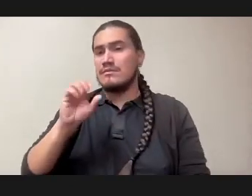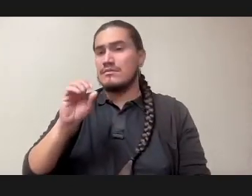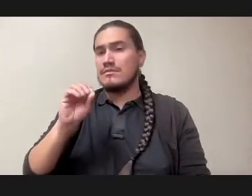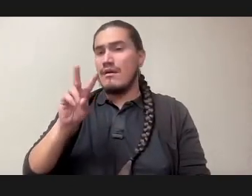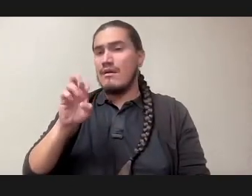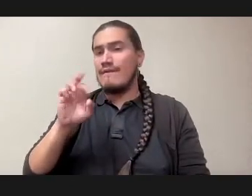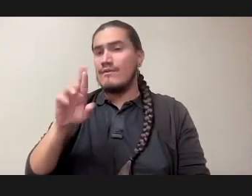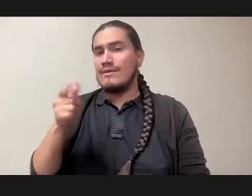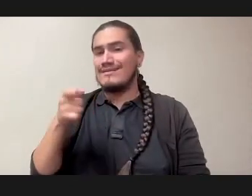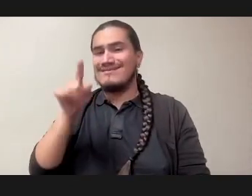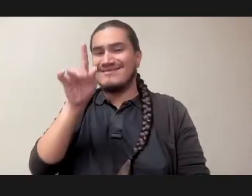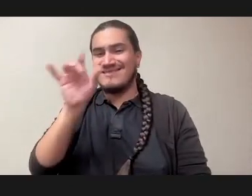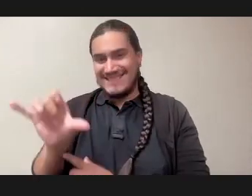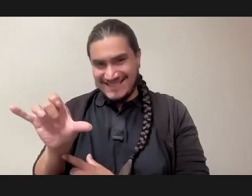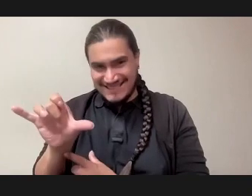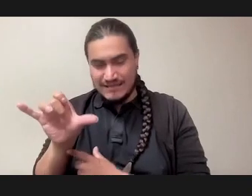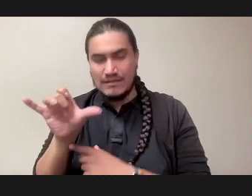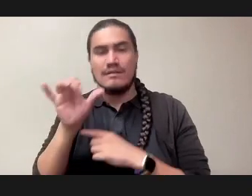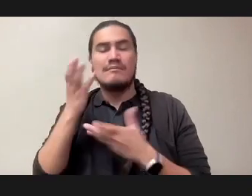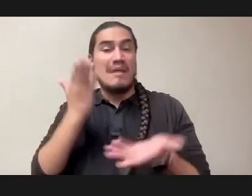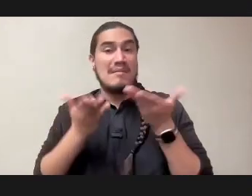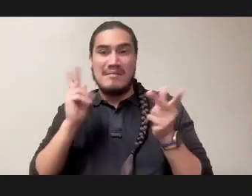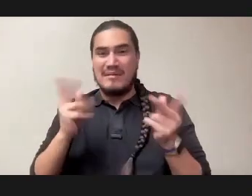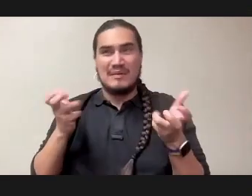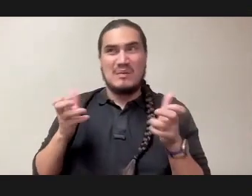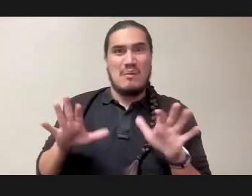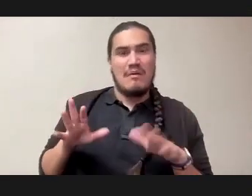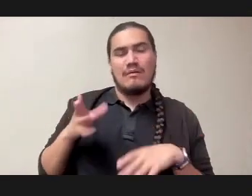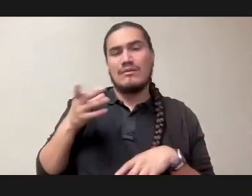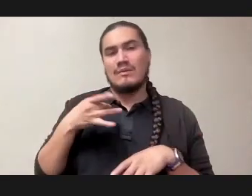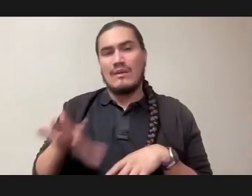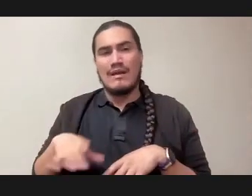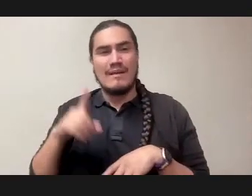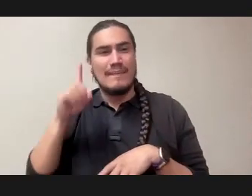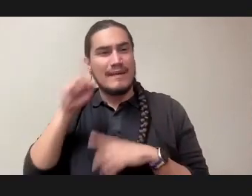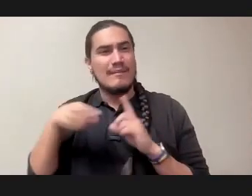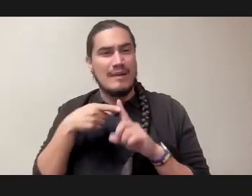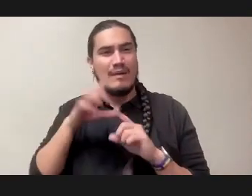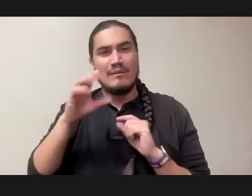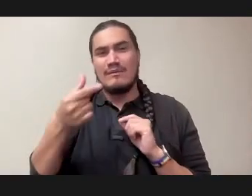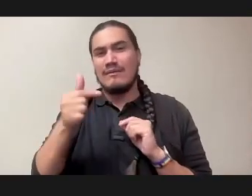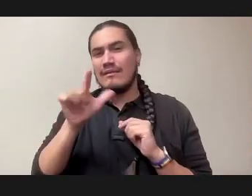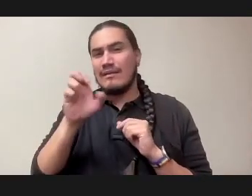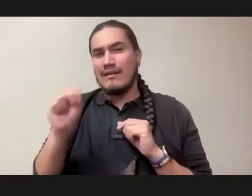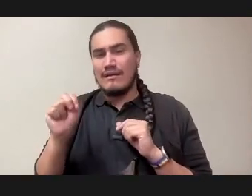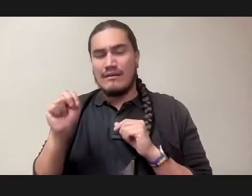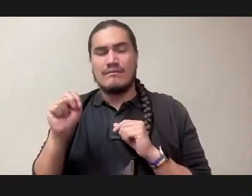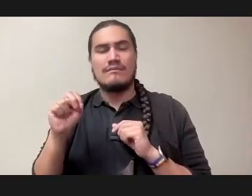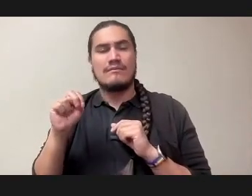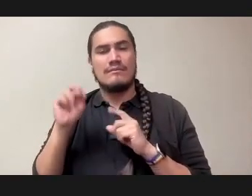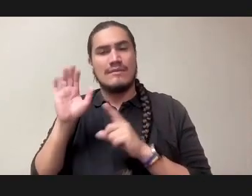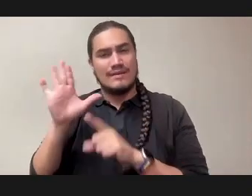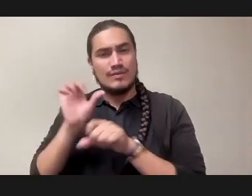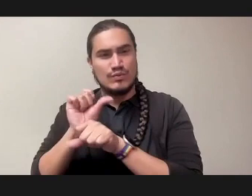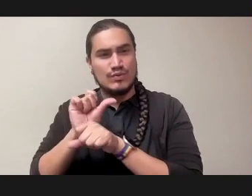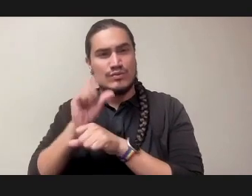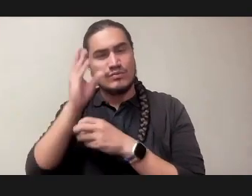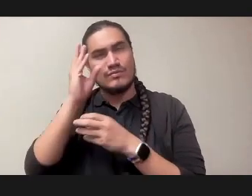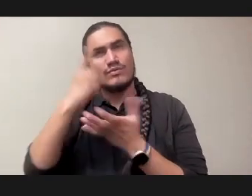ways a neoliberal project, right? I'm thinking of Glenn Coulthard's work rejecting the colonial politics of recognition here.